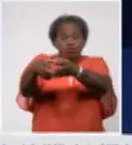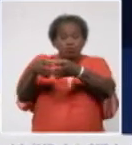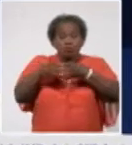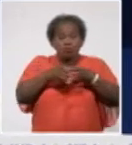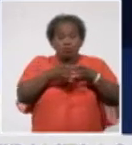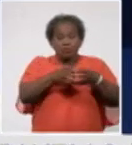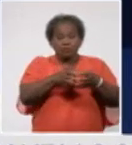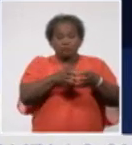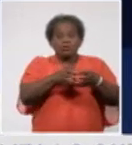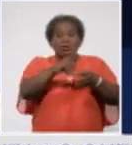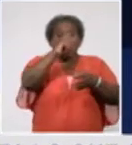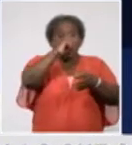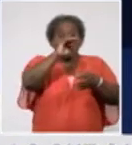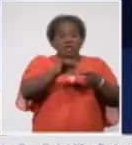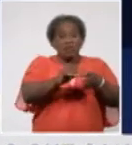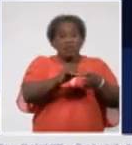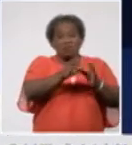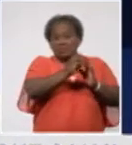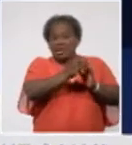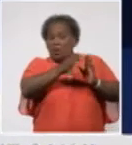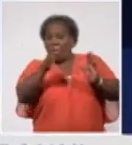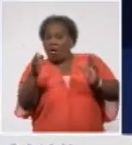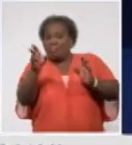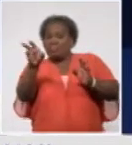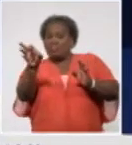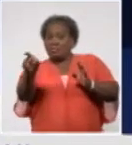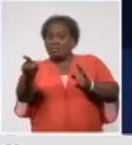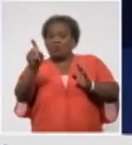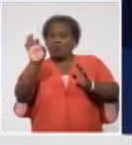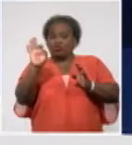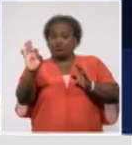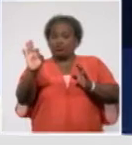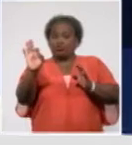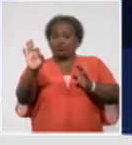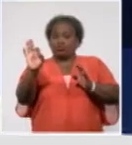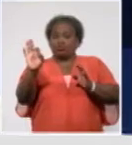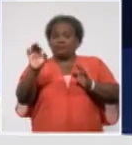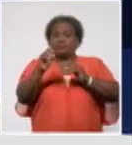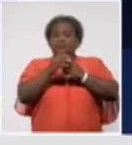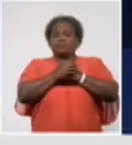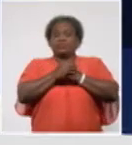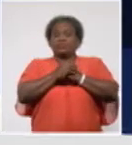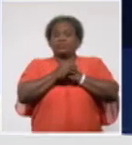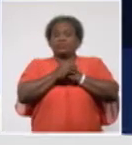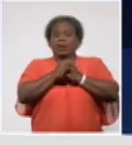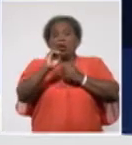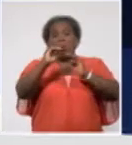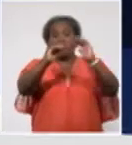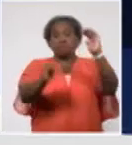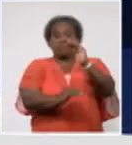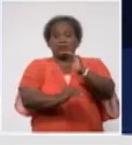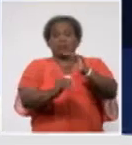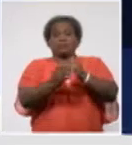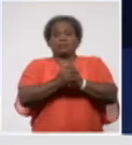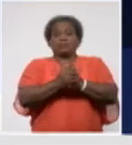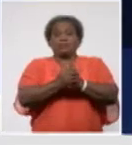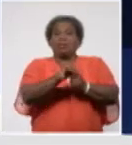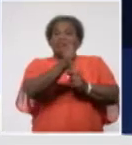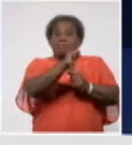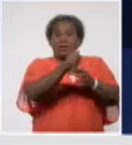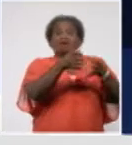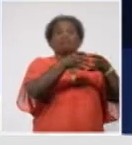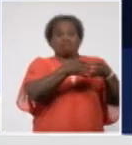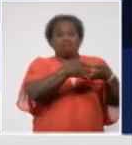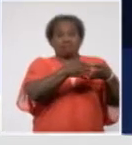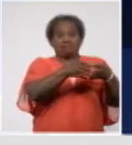Meanwhile, 25 people diagnosed with the virus yesterday are between 20 and 39 years of